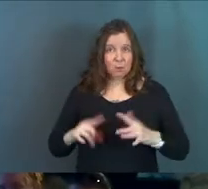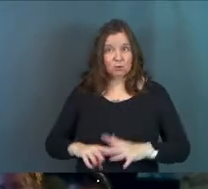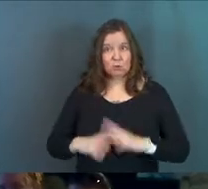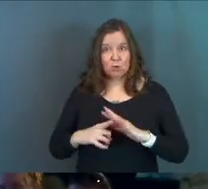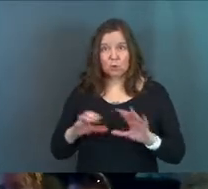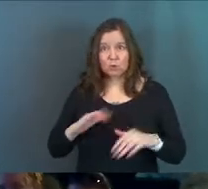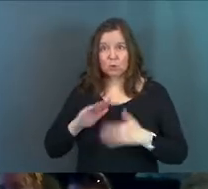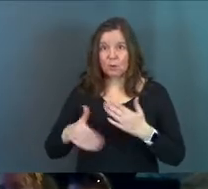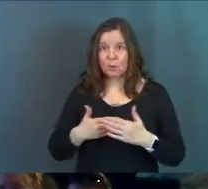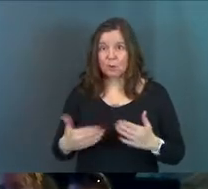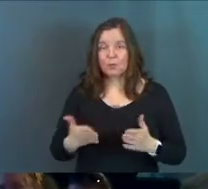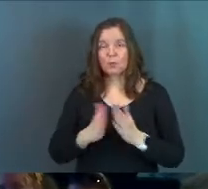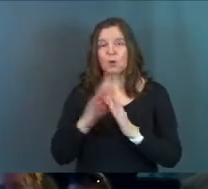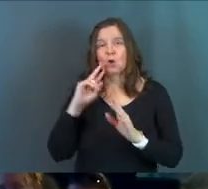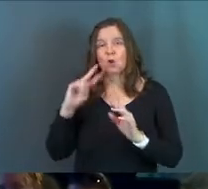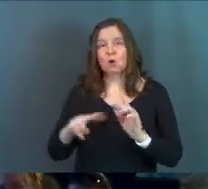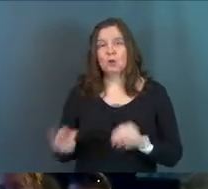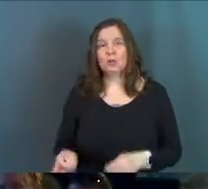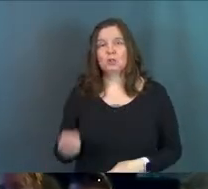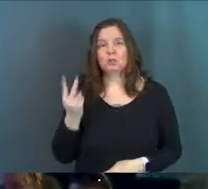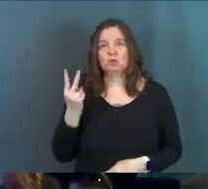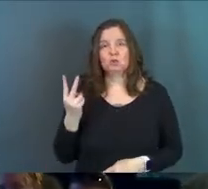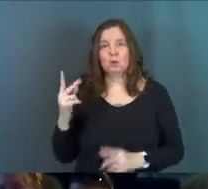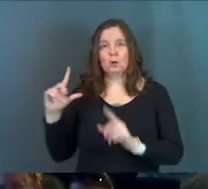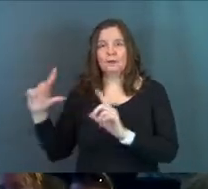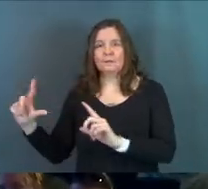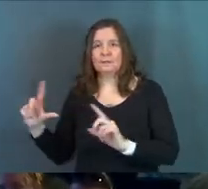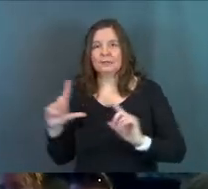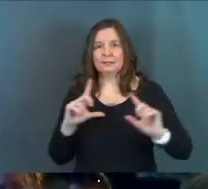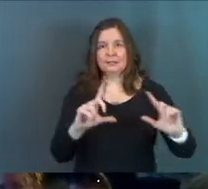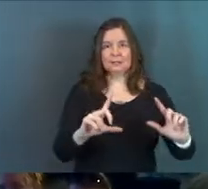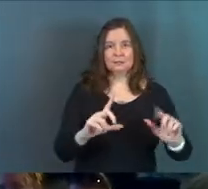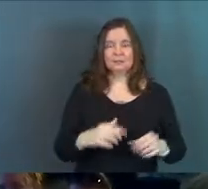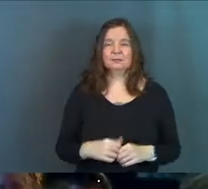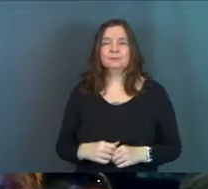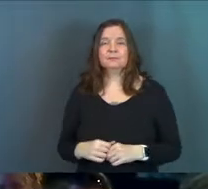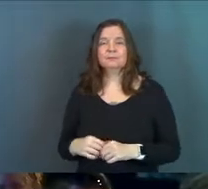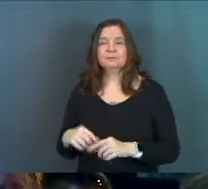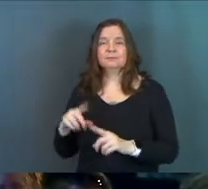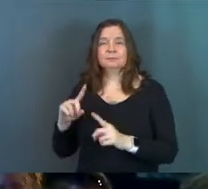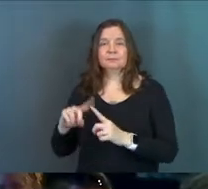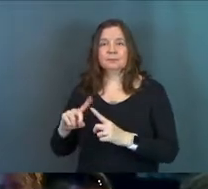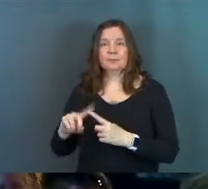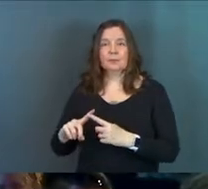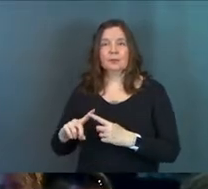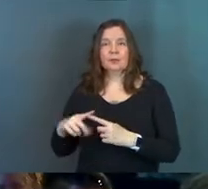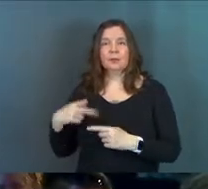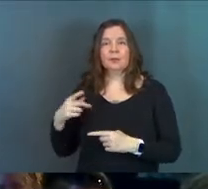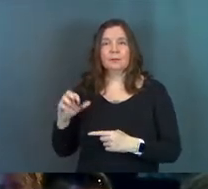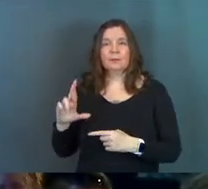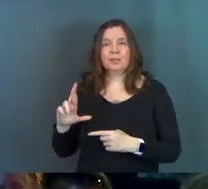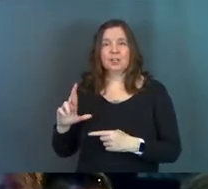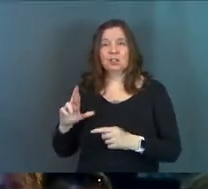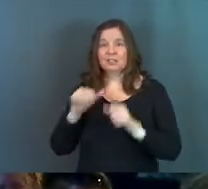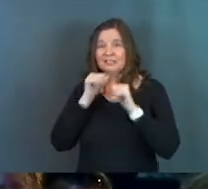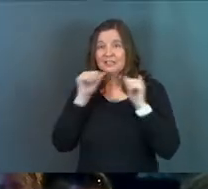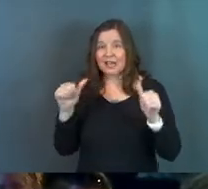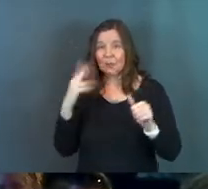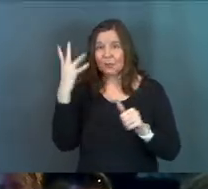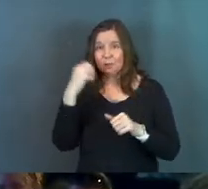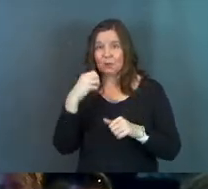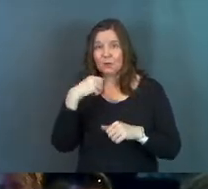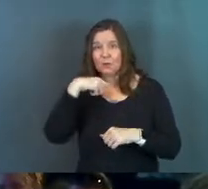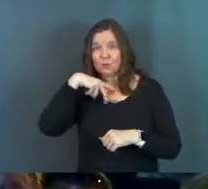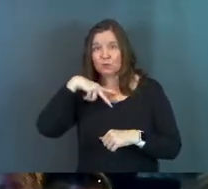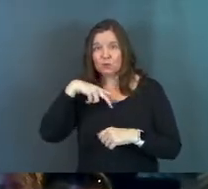start and to do this whole thing, we're actually going to take a look at two of these scenes specifically, okay? We're going to take a look at Peter's denial right here in the middle, the beautiful rooster.